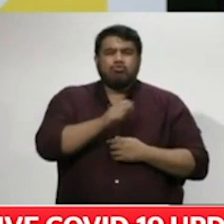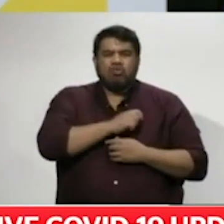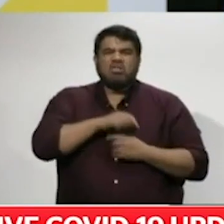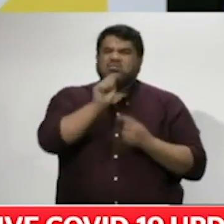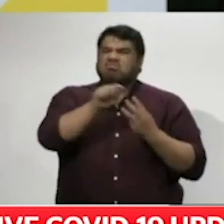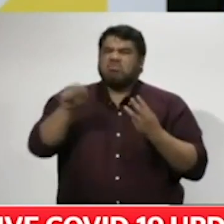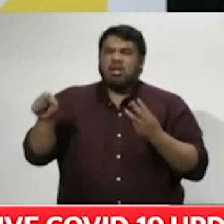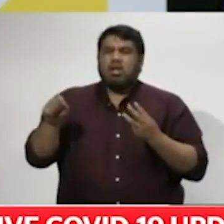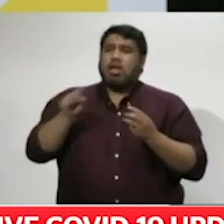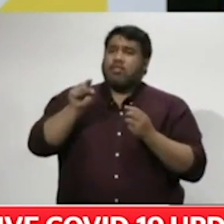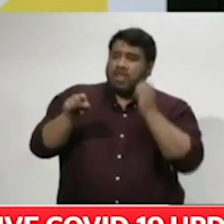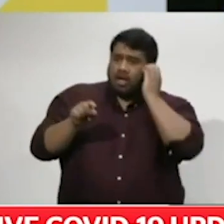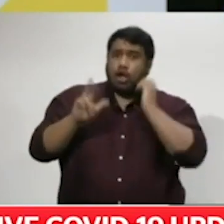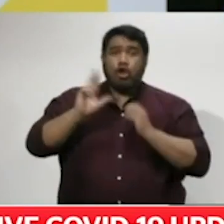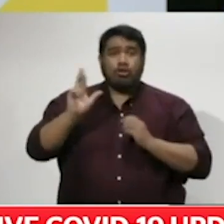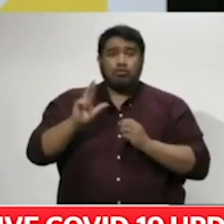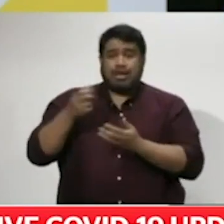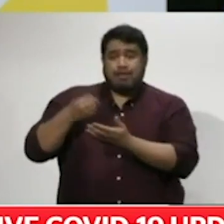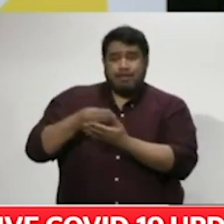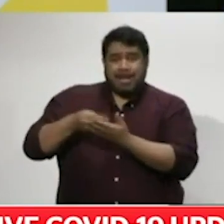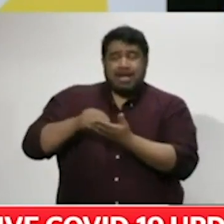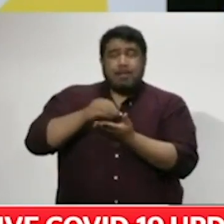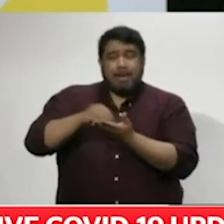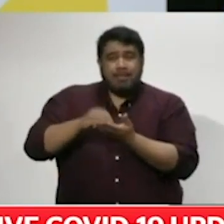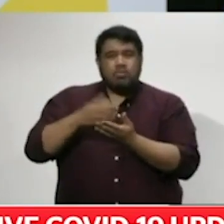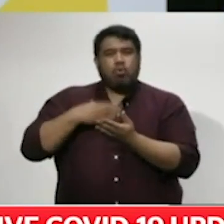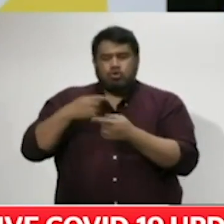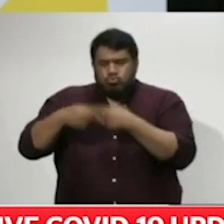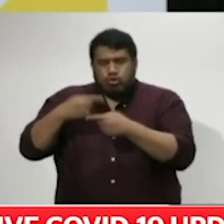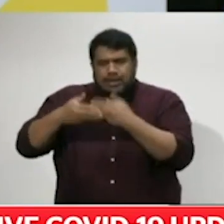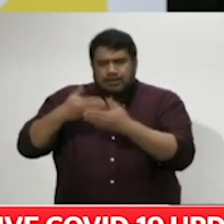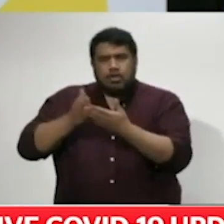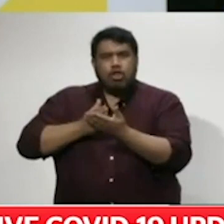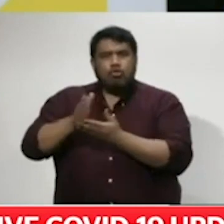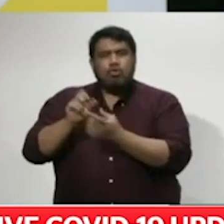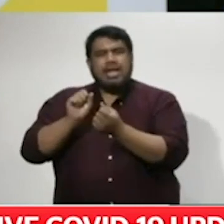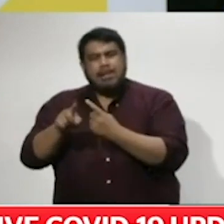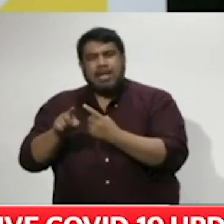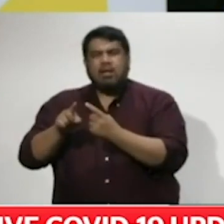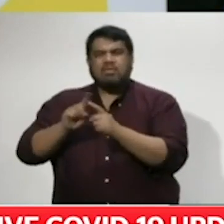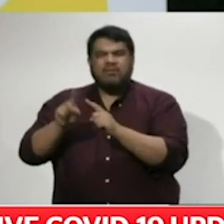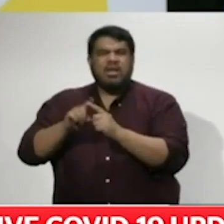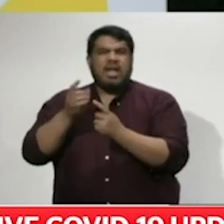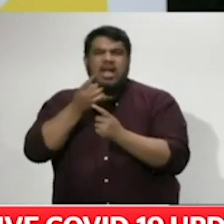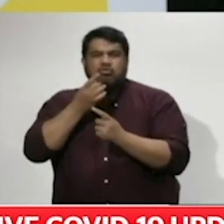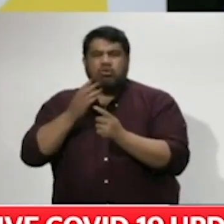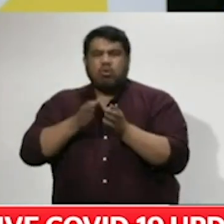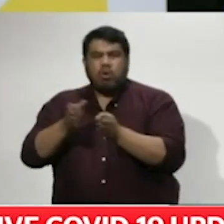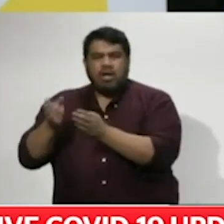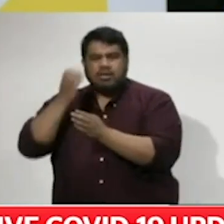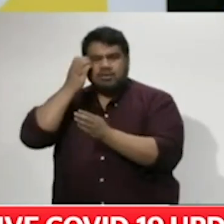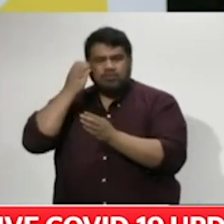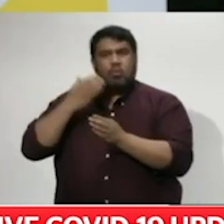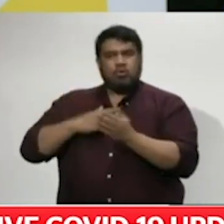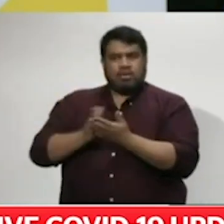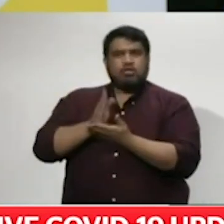lotteries through email, phone and electronic payments. These are just some of the innovative consequences of this extraordinary